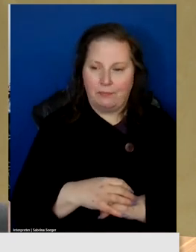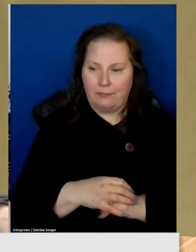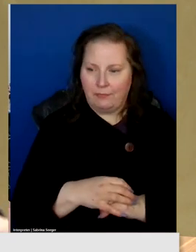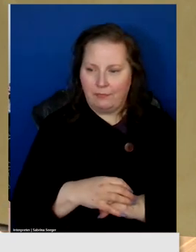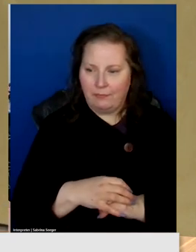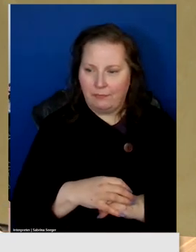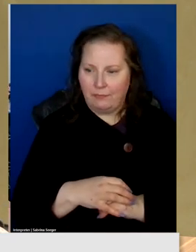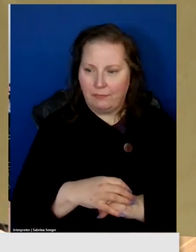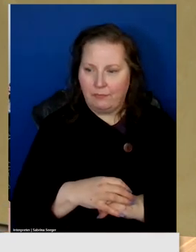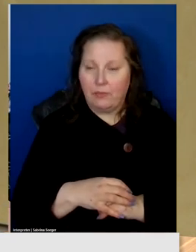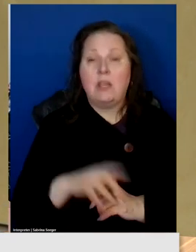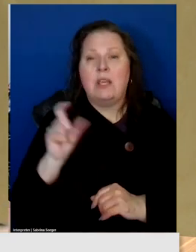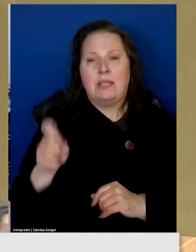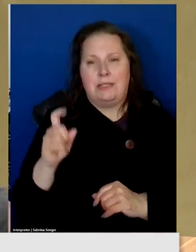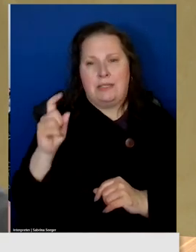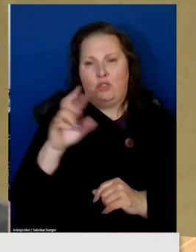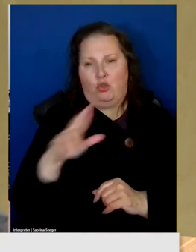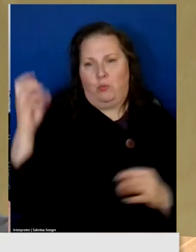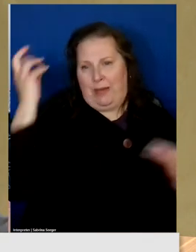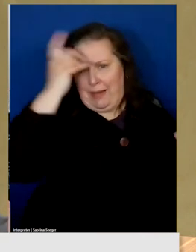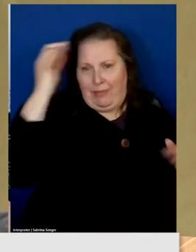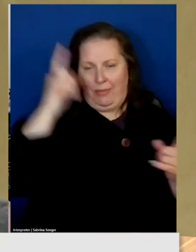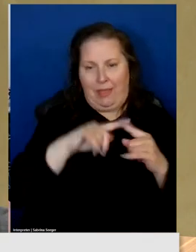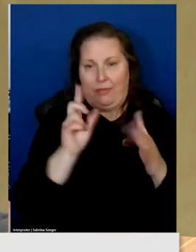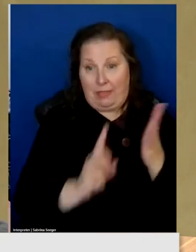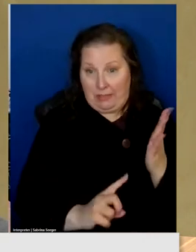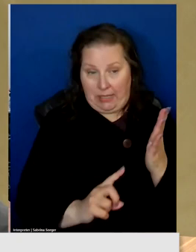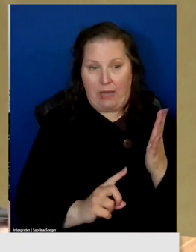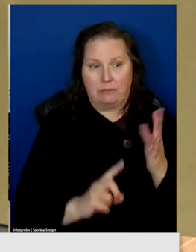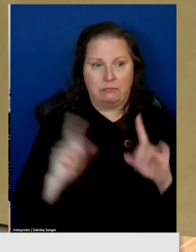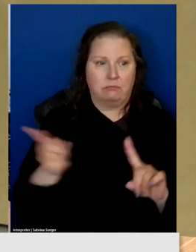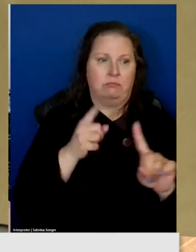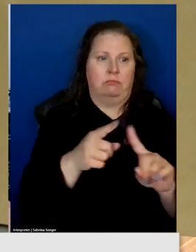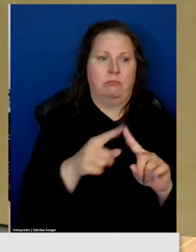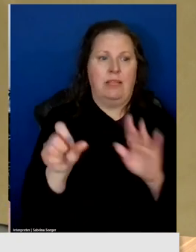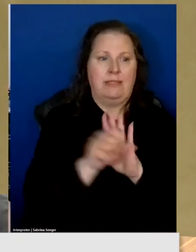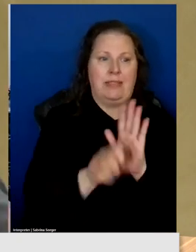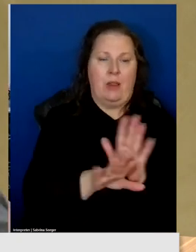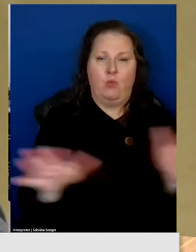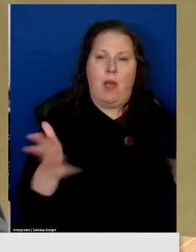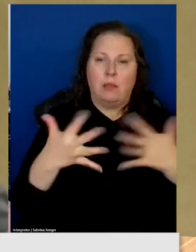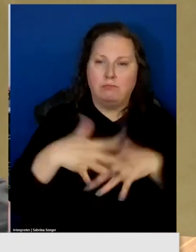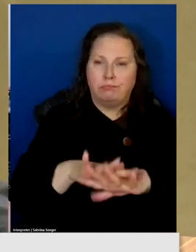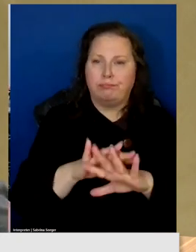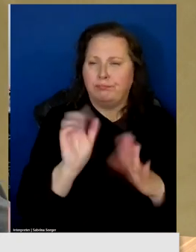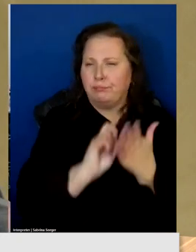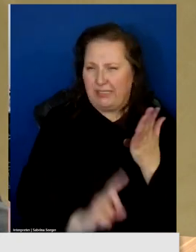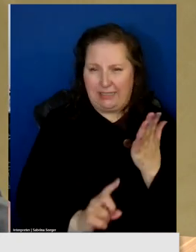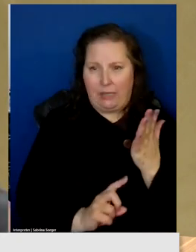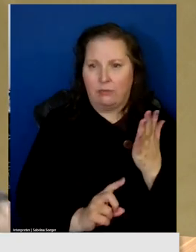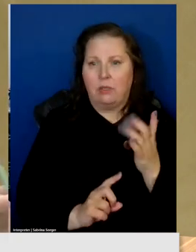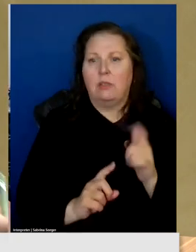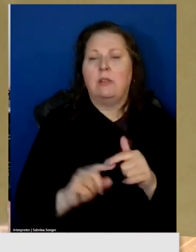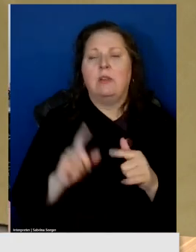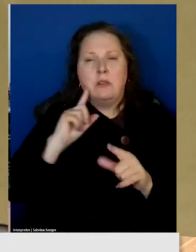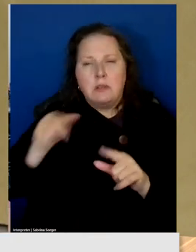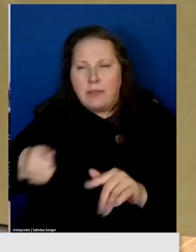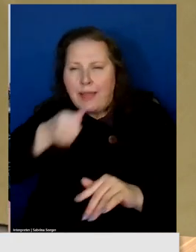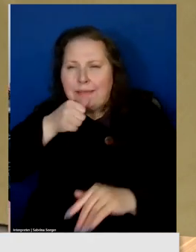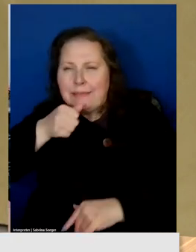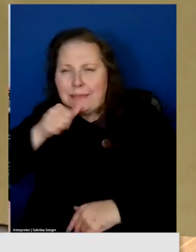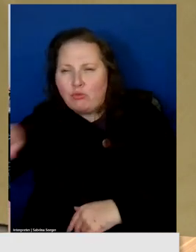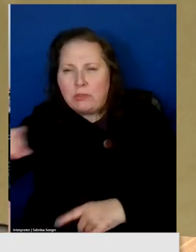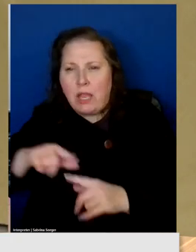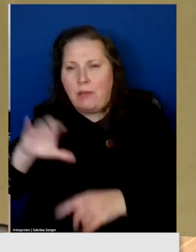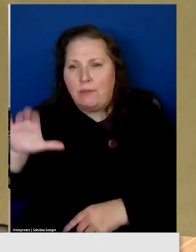So we need to rethink our design and pursue a statewide integrated design. We need to address the secrecy of